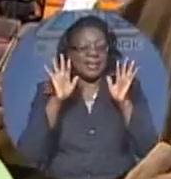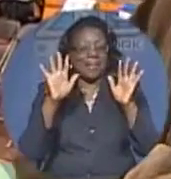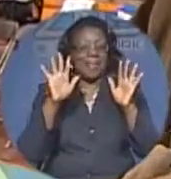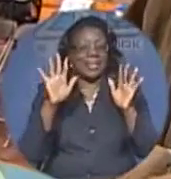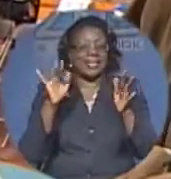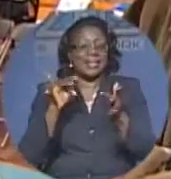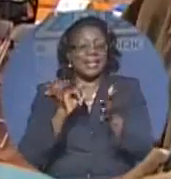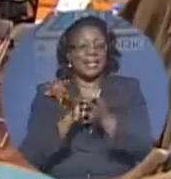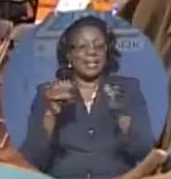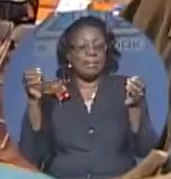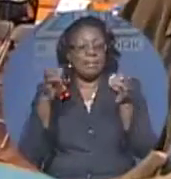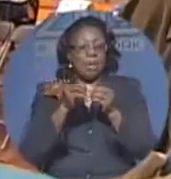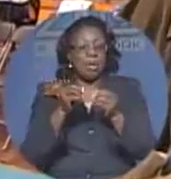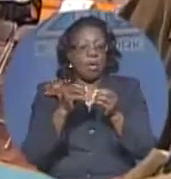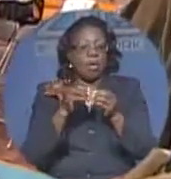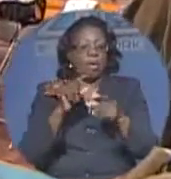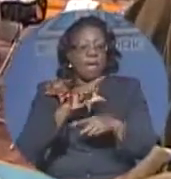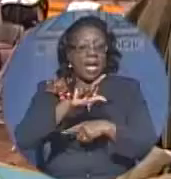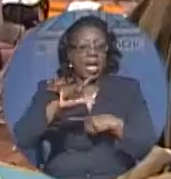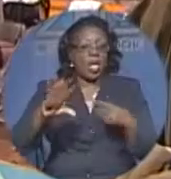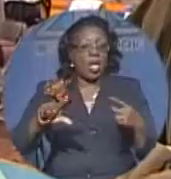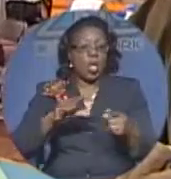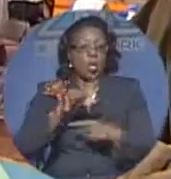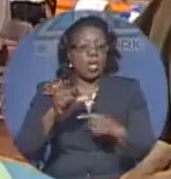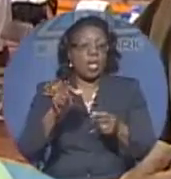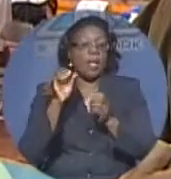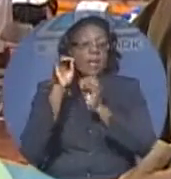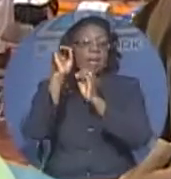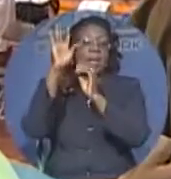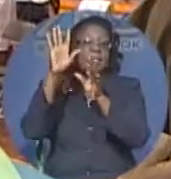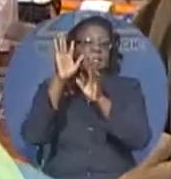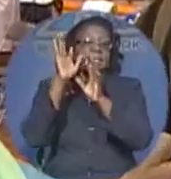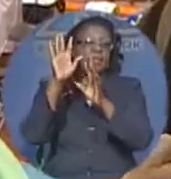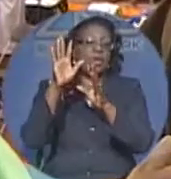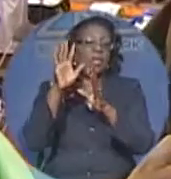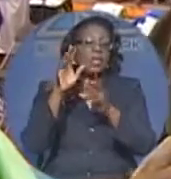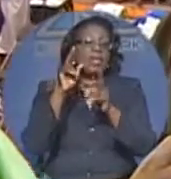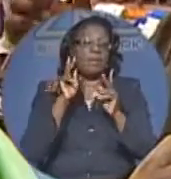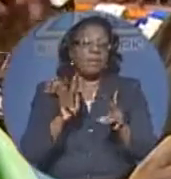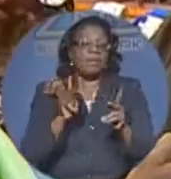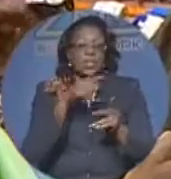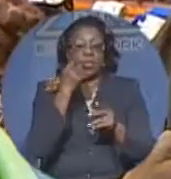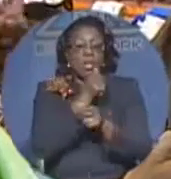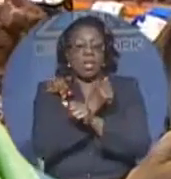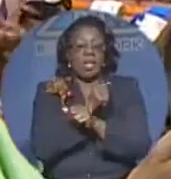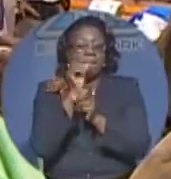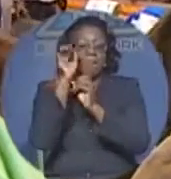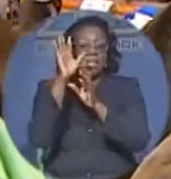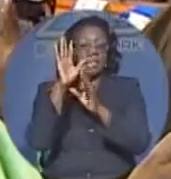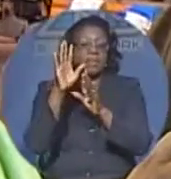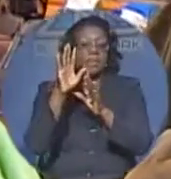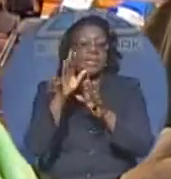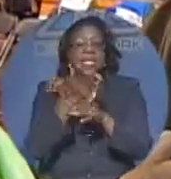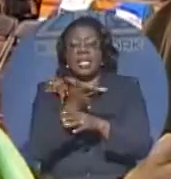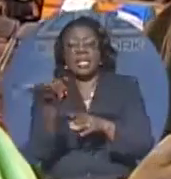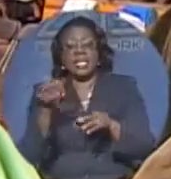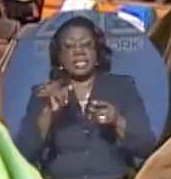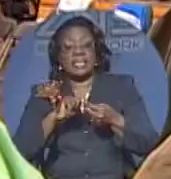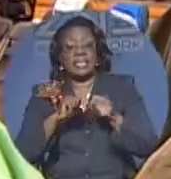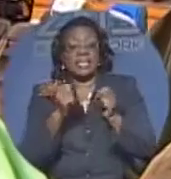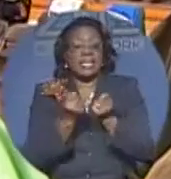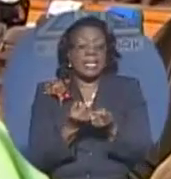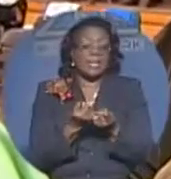more of our local basketball enthusiasts don't come and watch us. These teams are, you know,